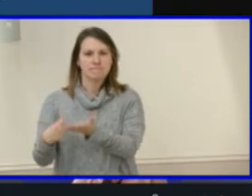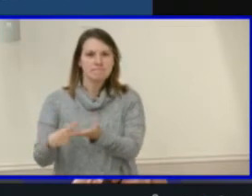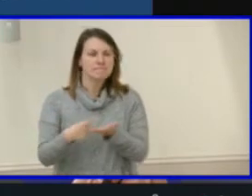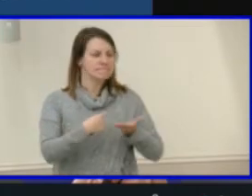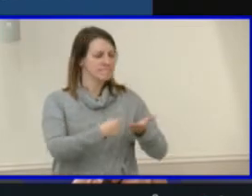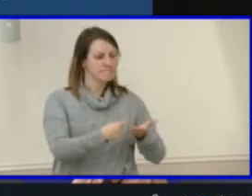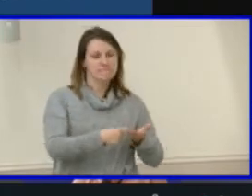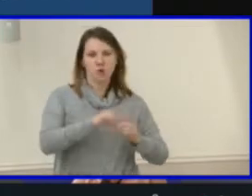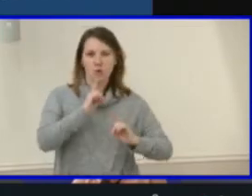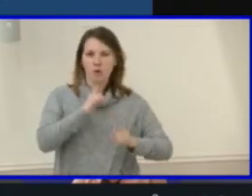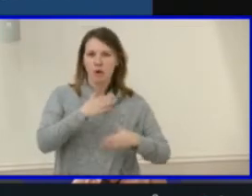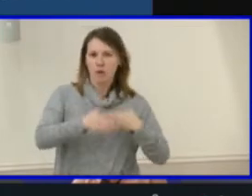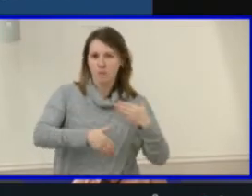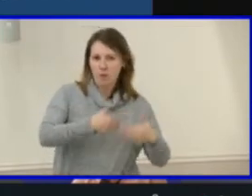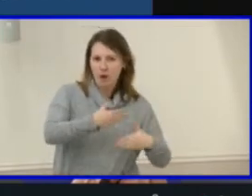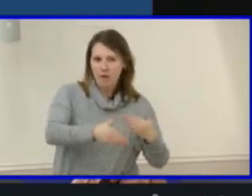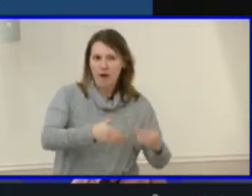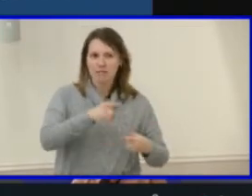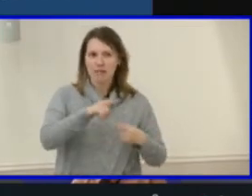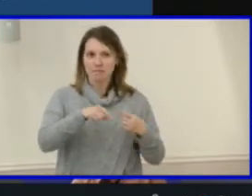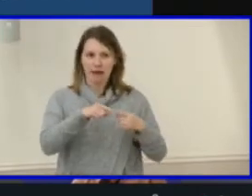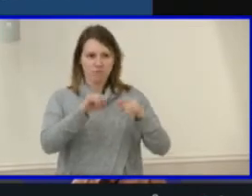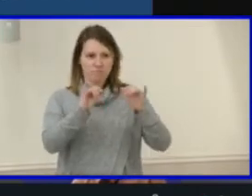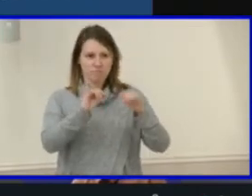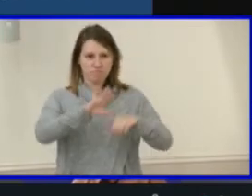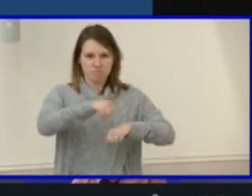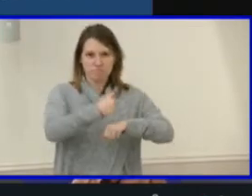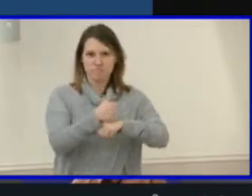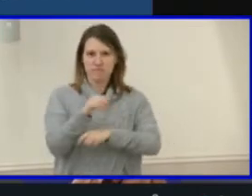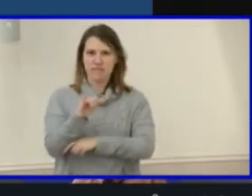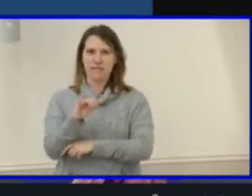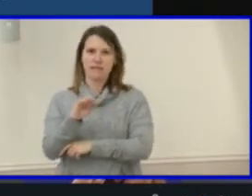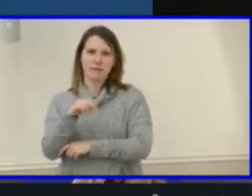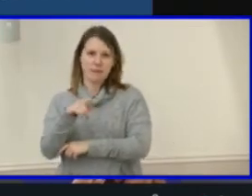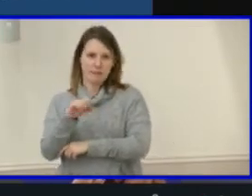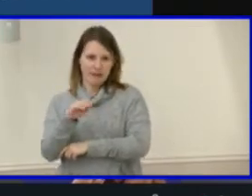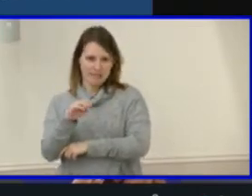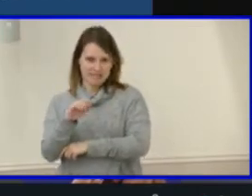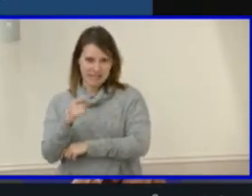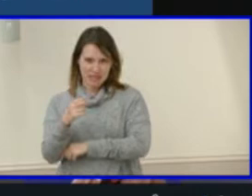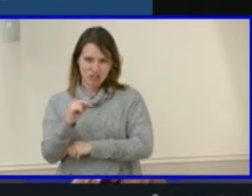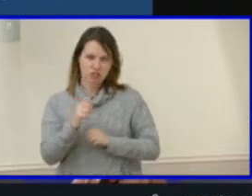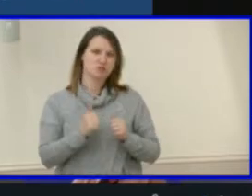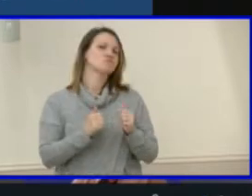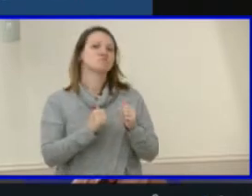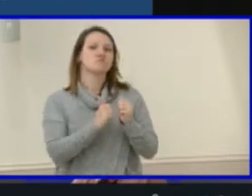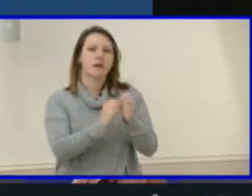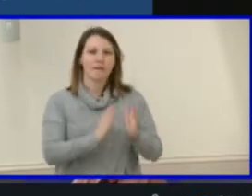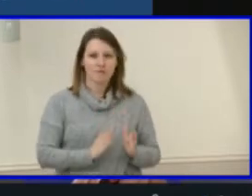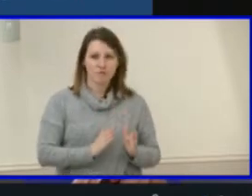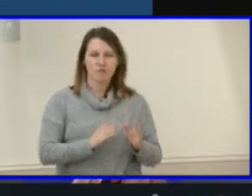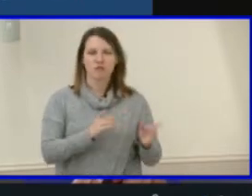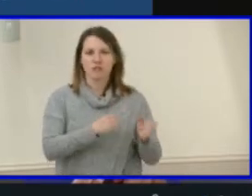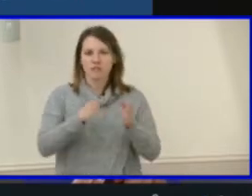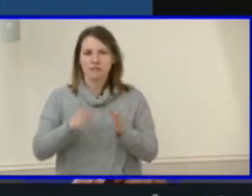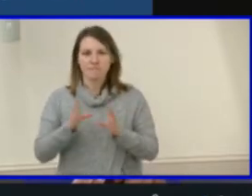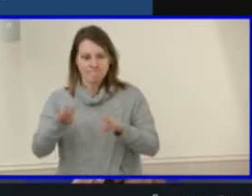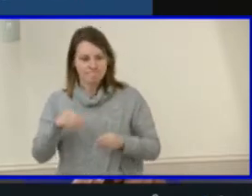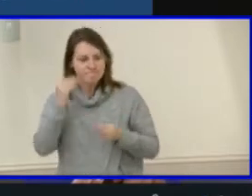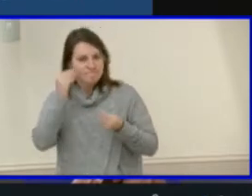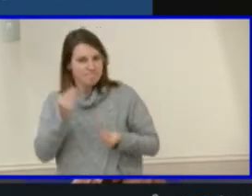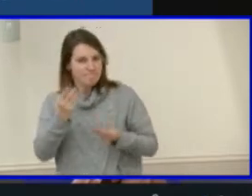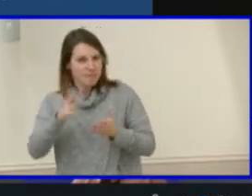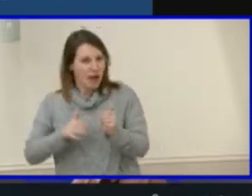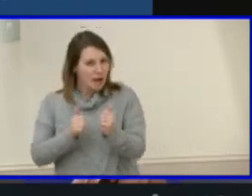progress to date on the implementation drivers, to share proposed plan updates and additional key performance metrics